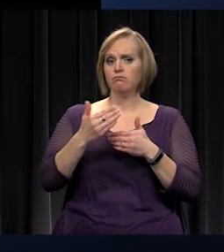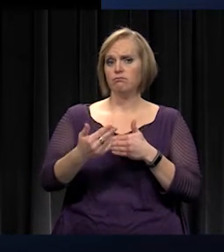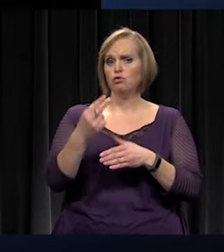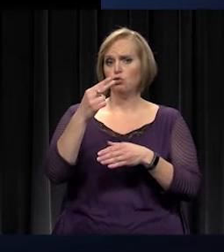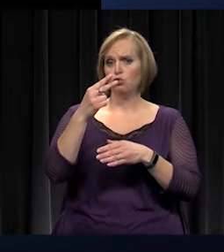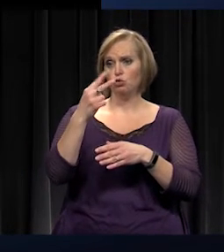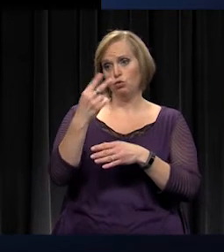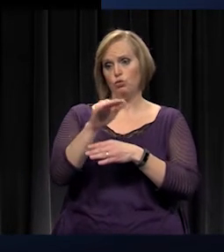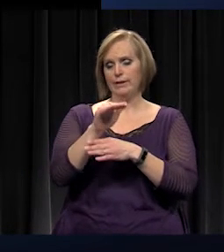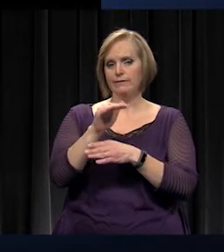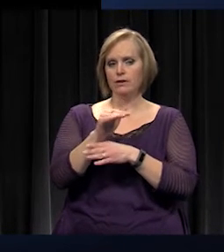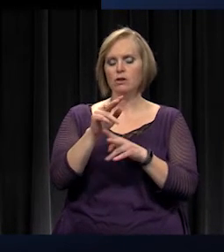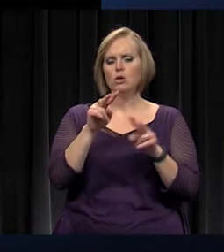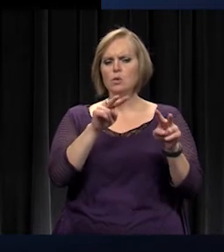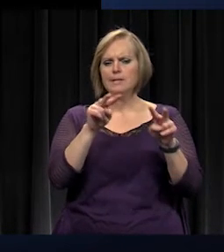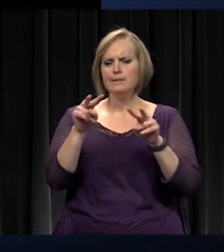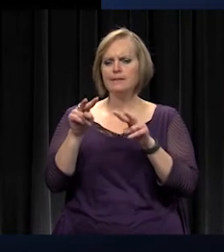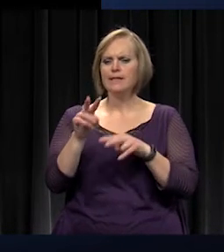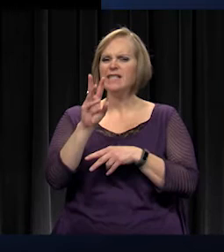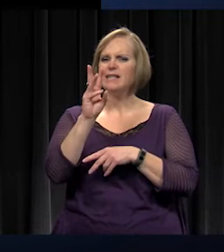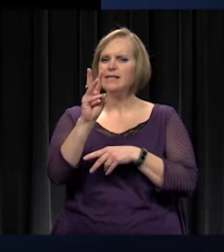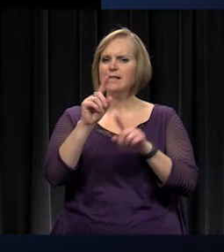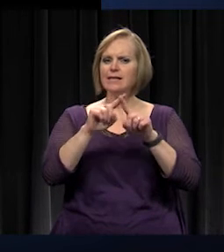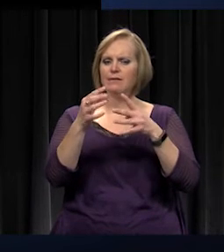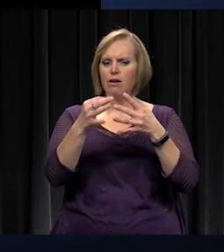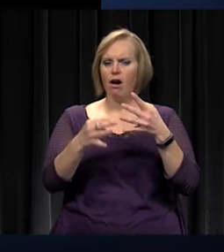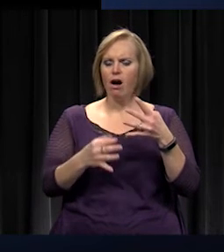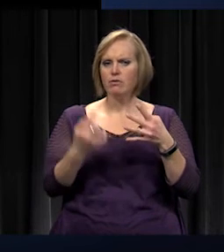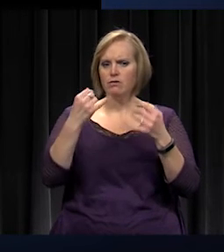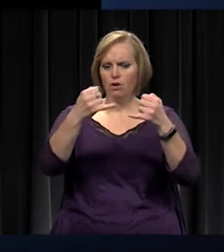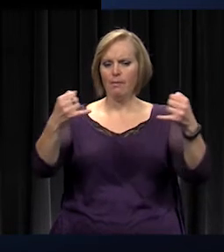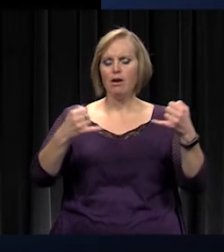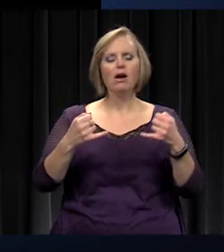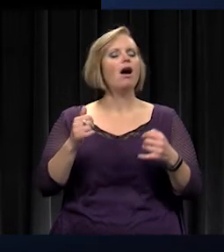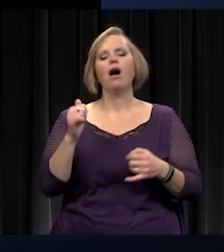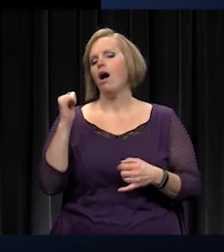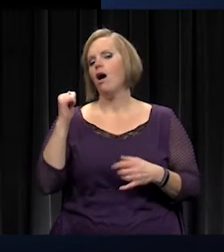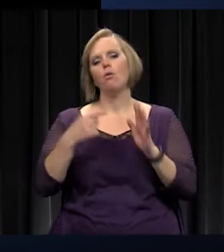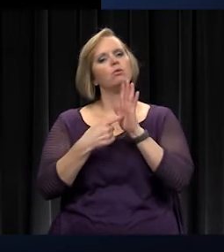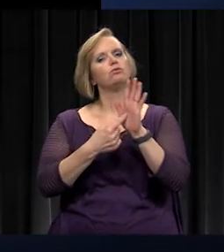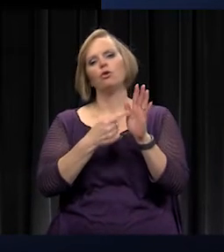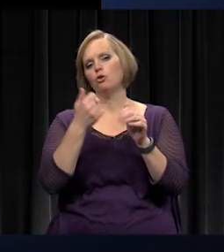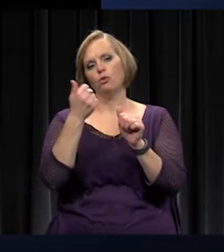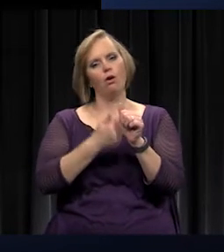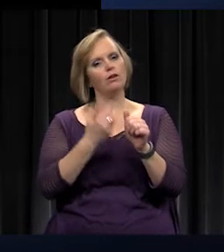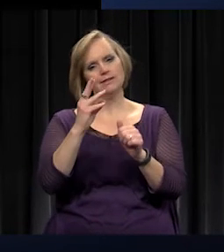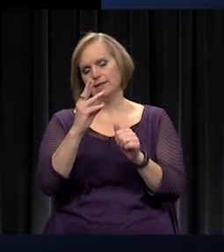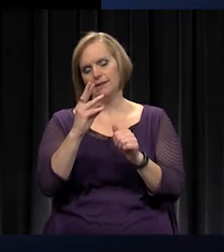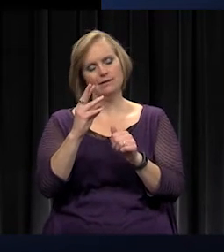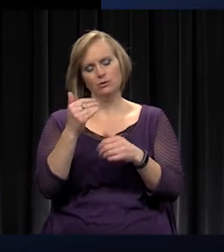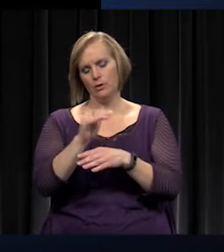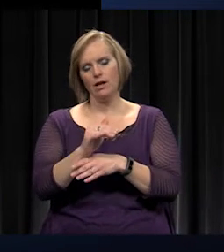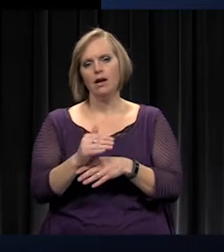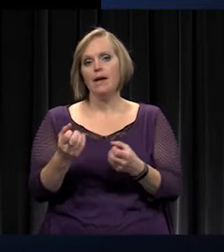looking at six different boundary options. I'm not going through those with you guys tonight. The amount of input, conversation,